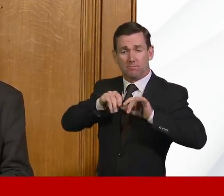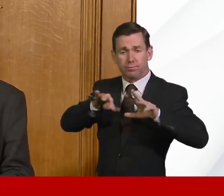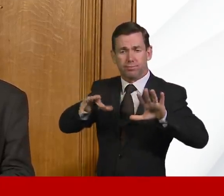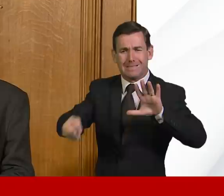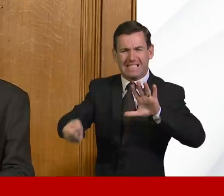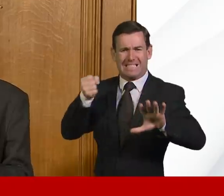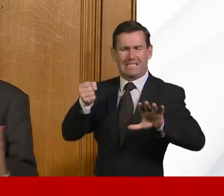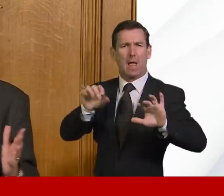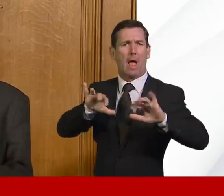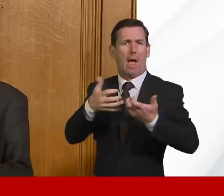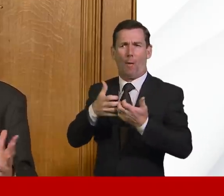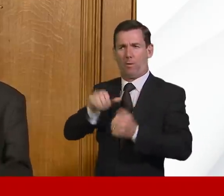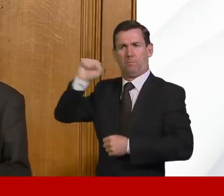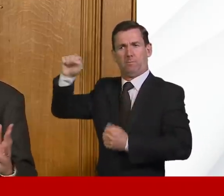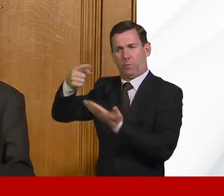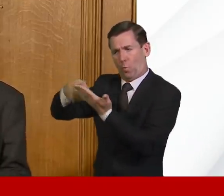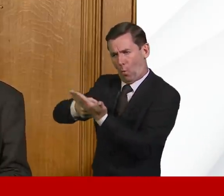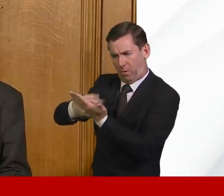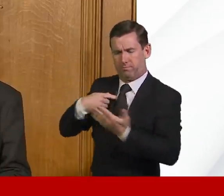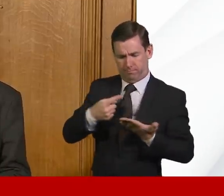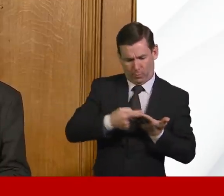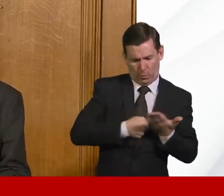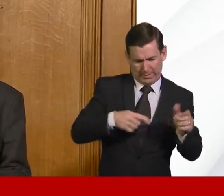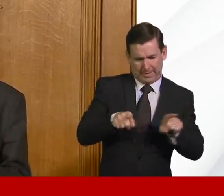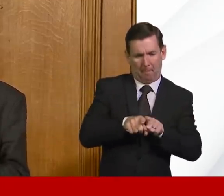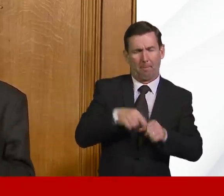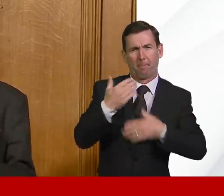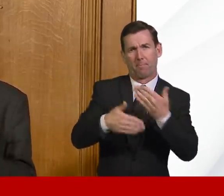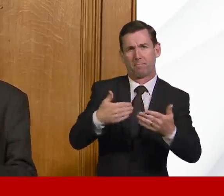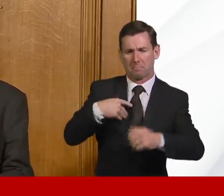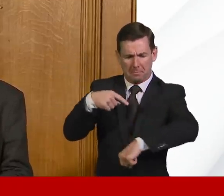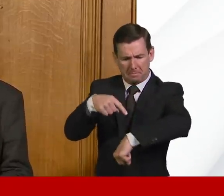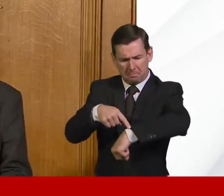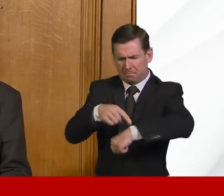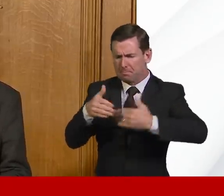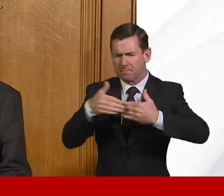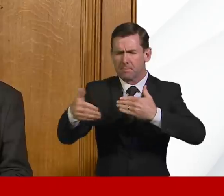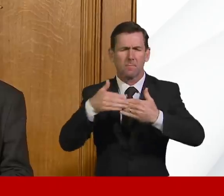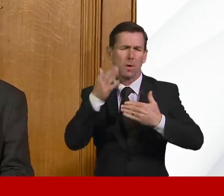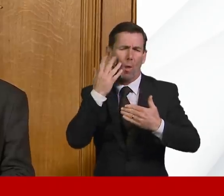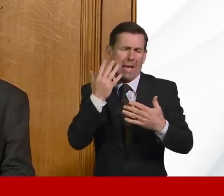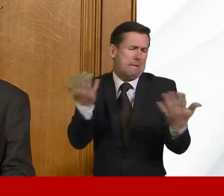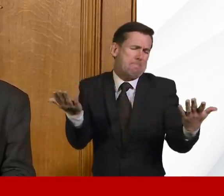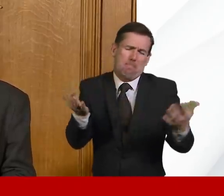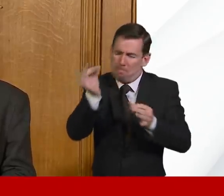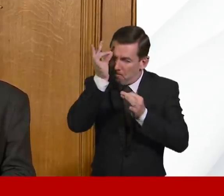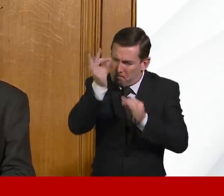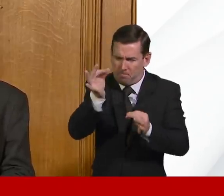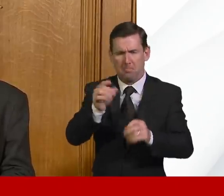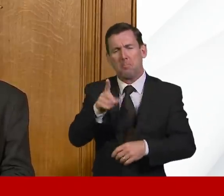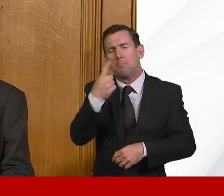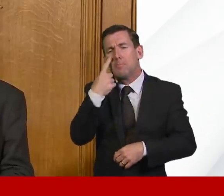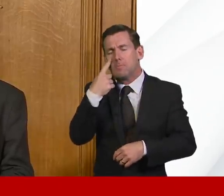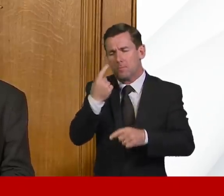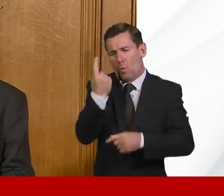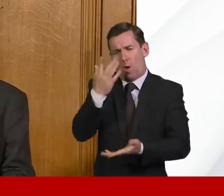to work. The timeframe I think is difficult to determine, but I think we will see over the course of the next month exactly how that